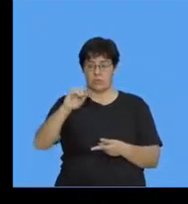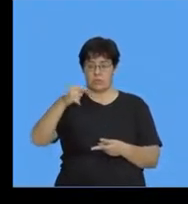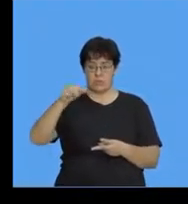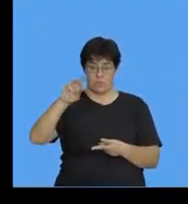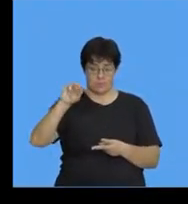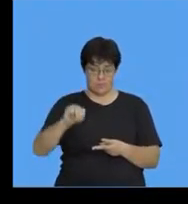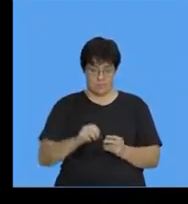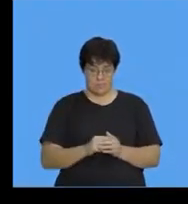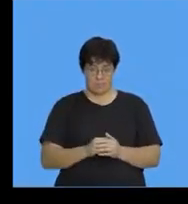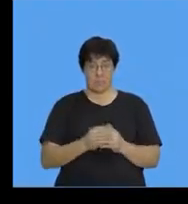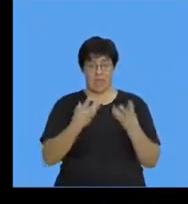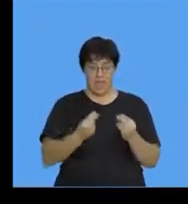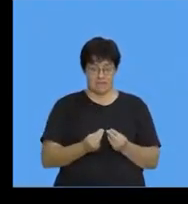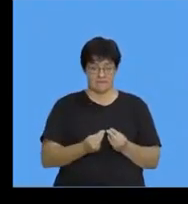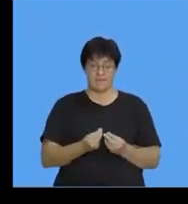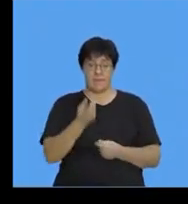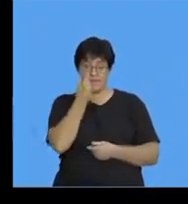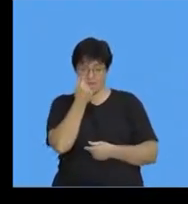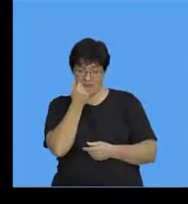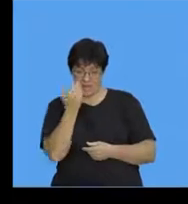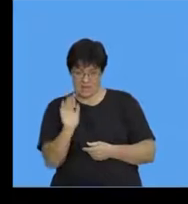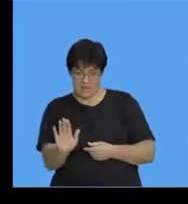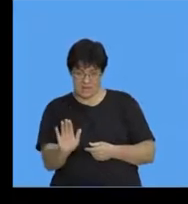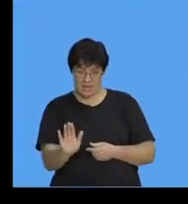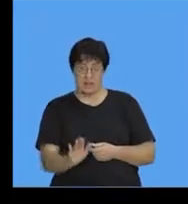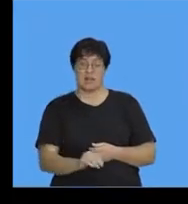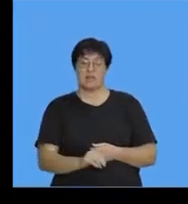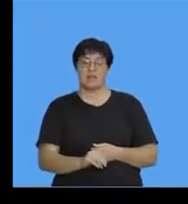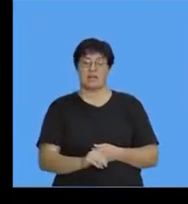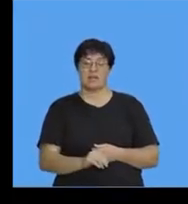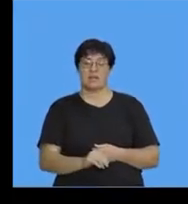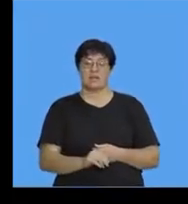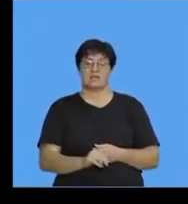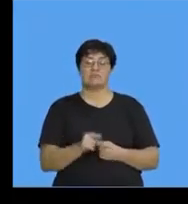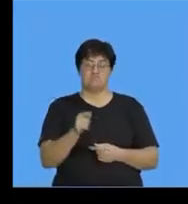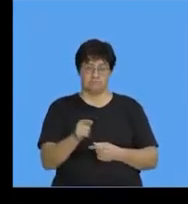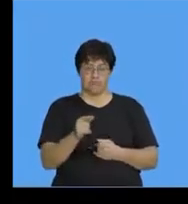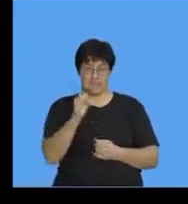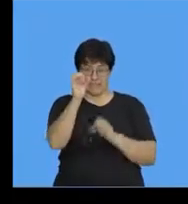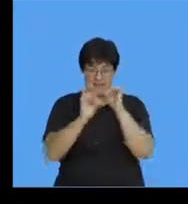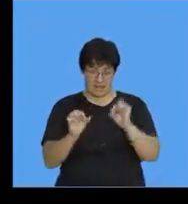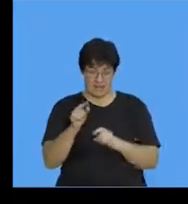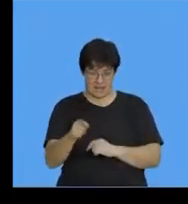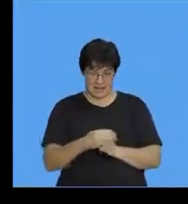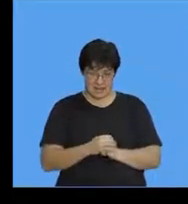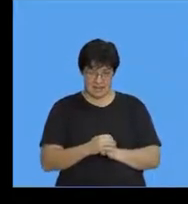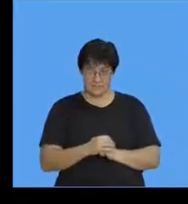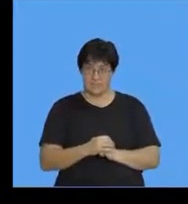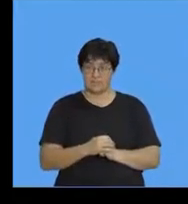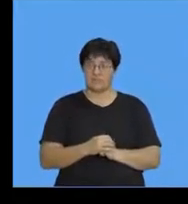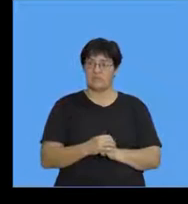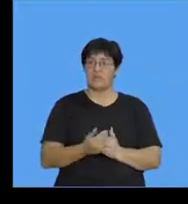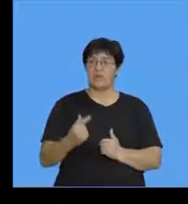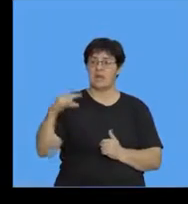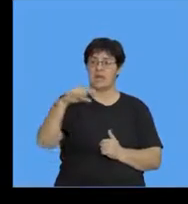have a male sex cell a gamete and you guys